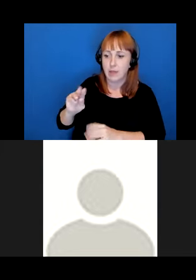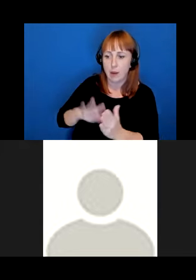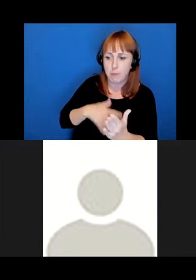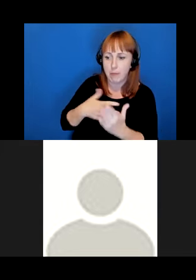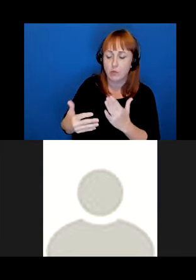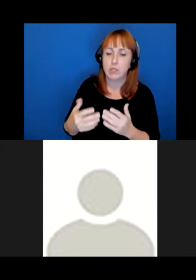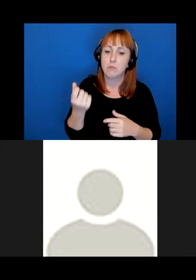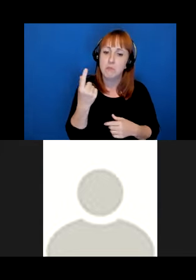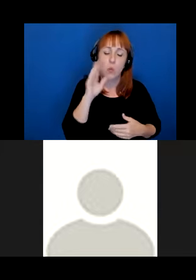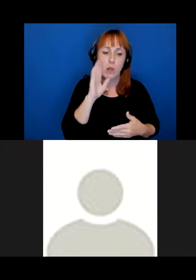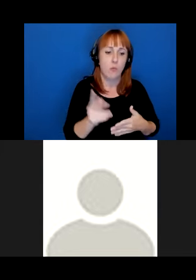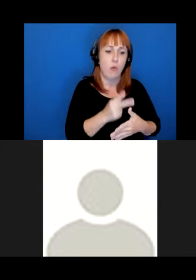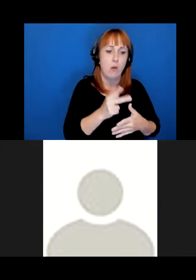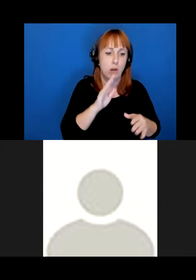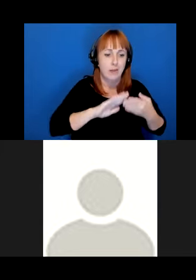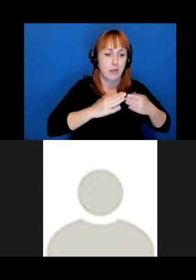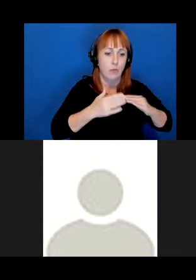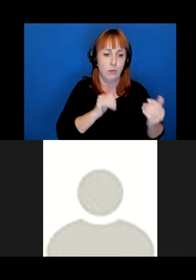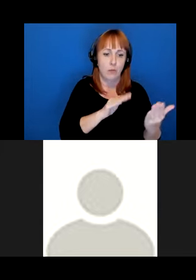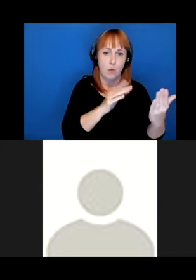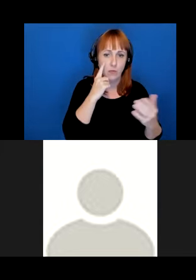prioritizes community approaches to language.